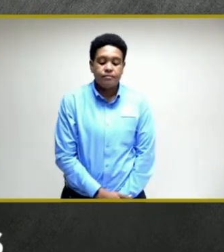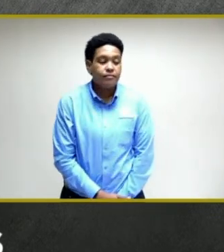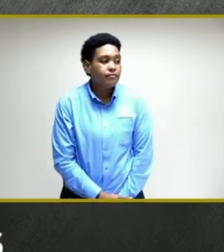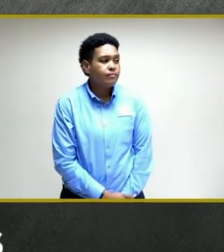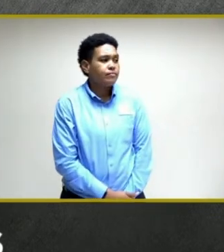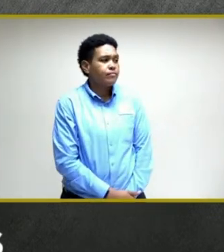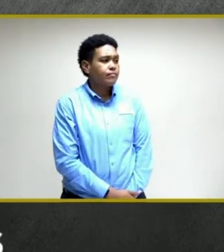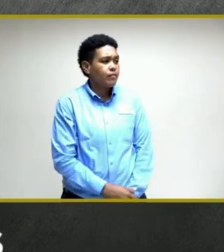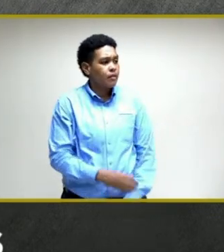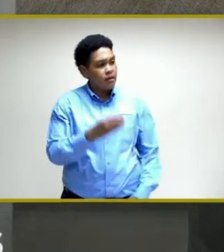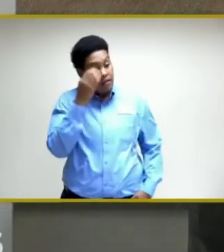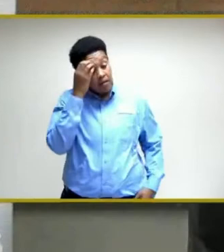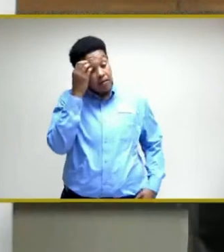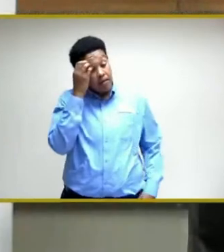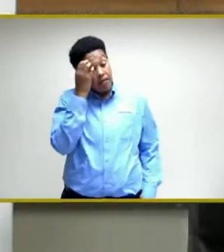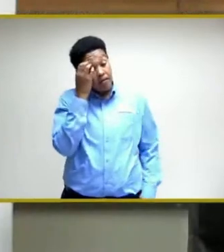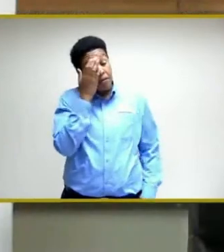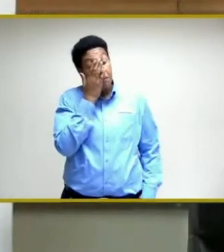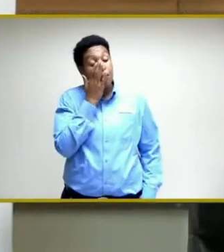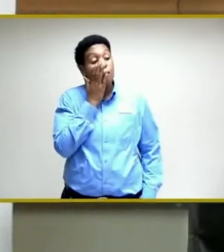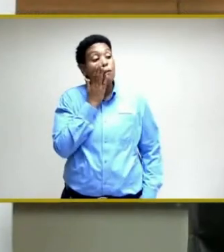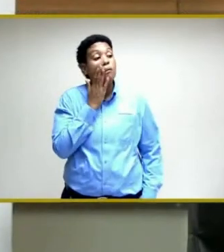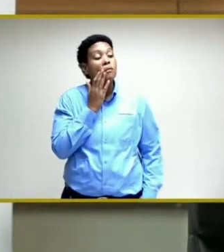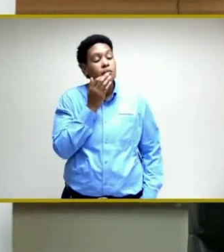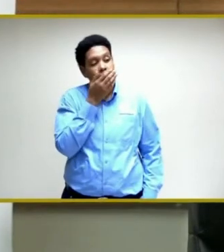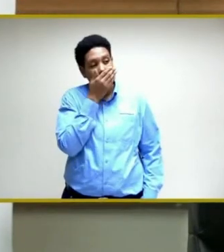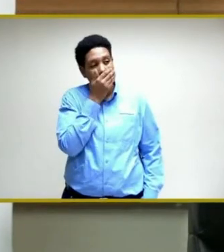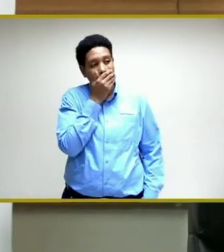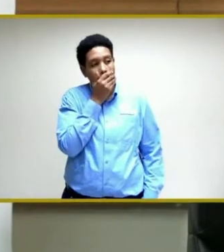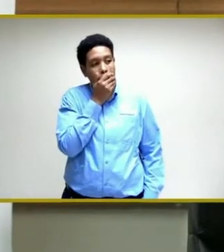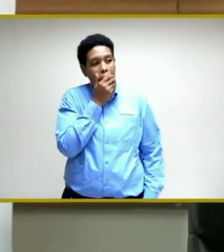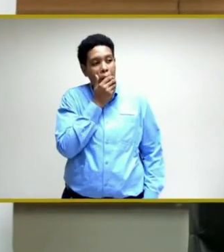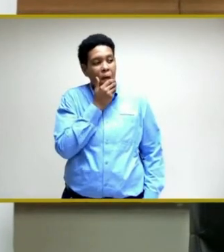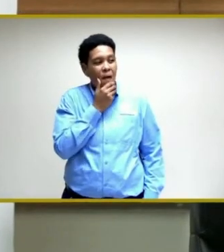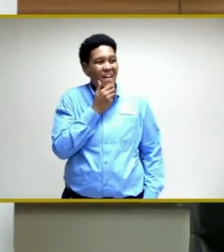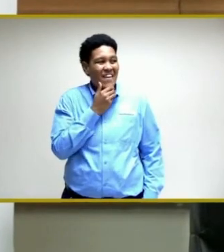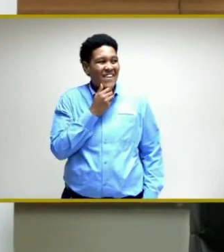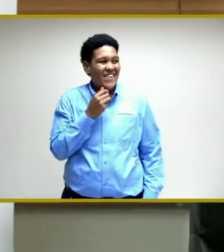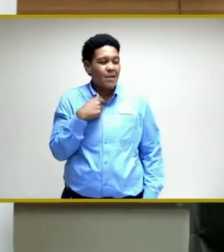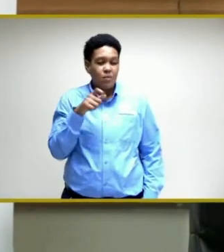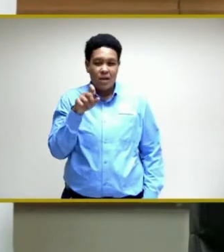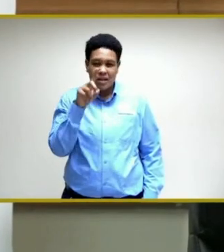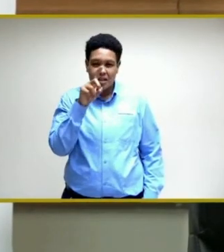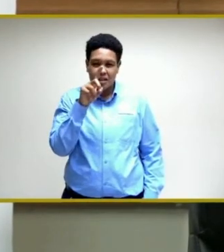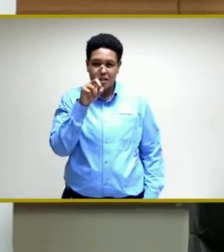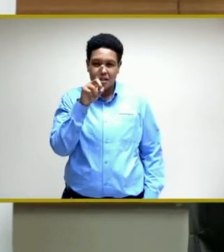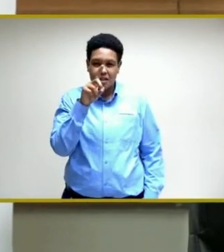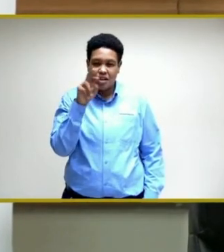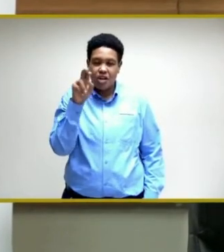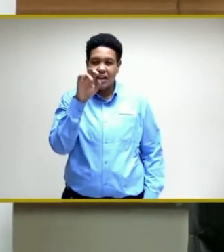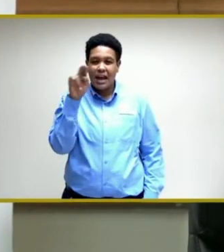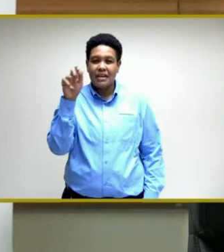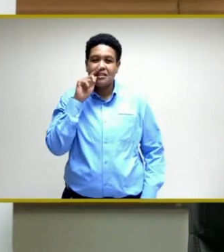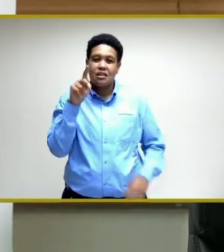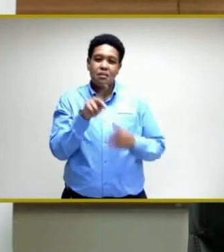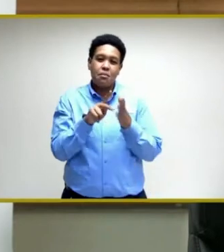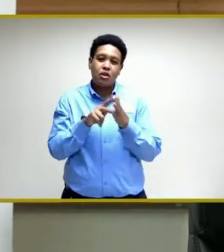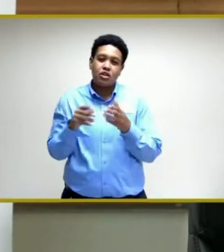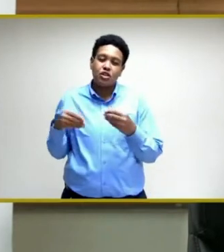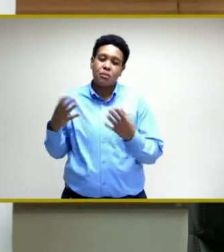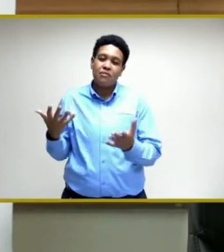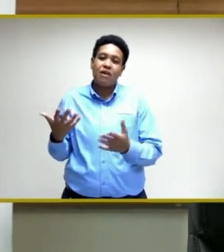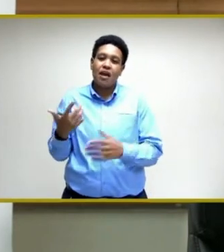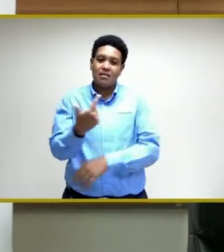I'm going to ask Dr. Ennis to comment on the policy around administering vaccines to minors, because there is a general